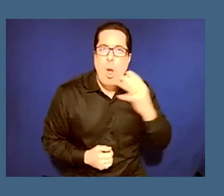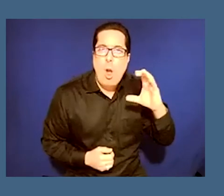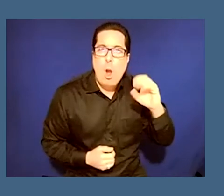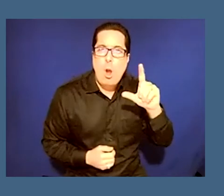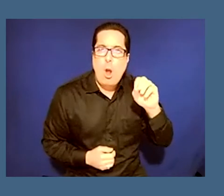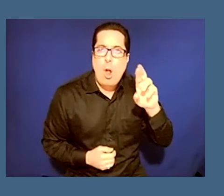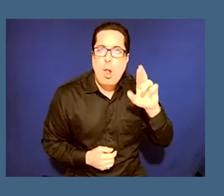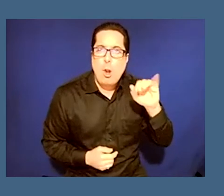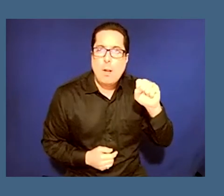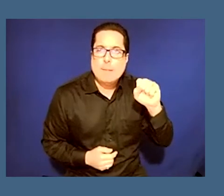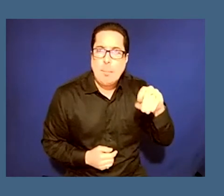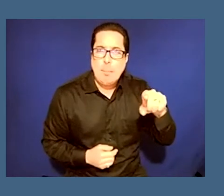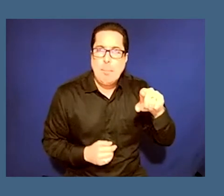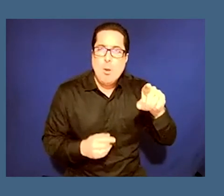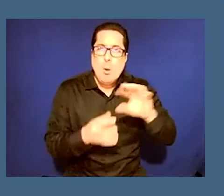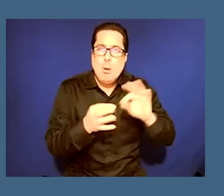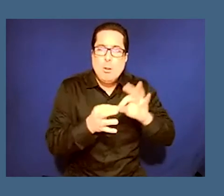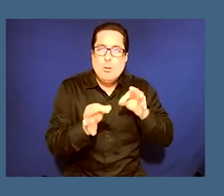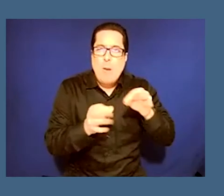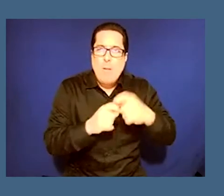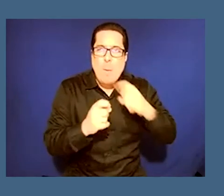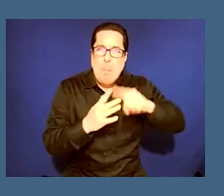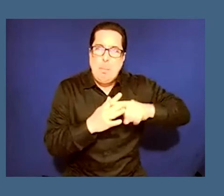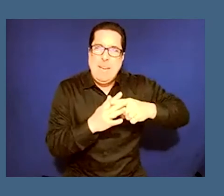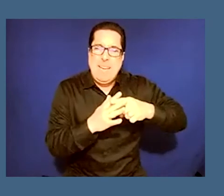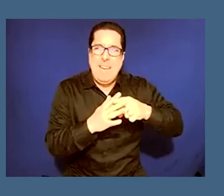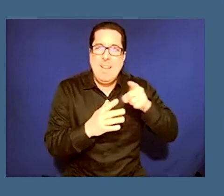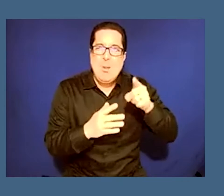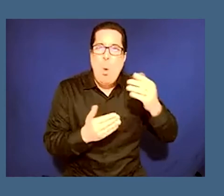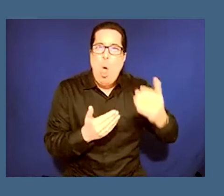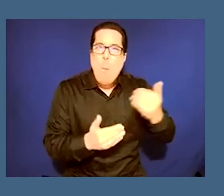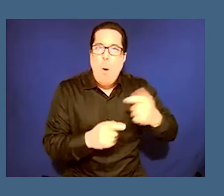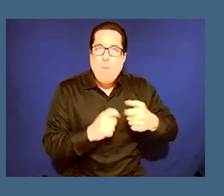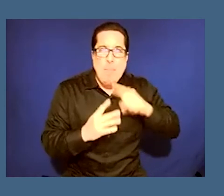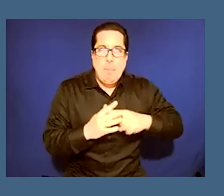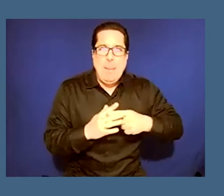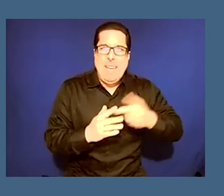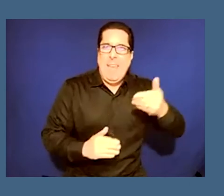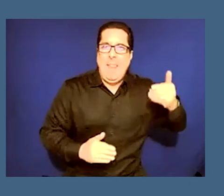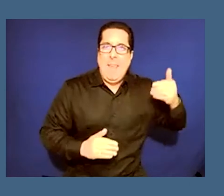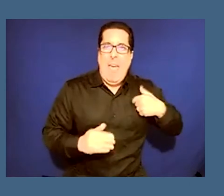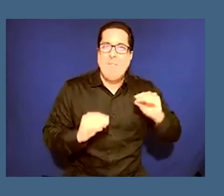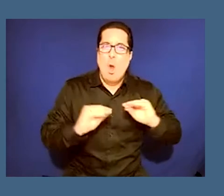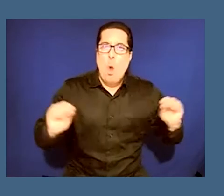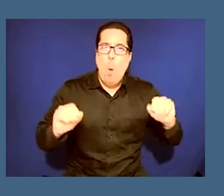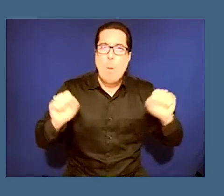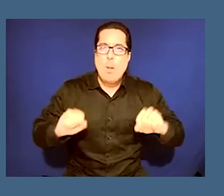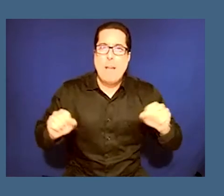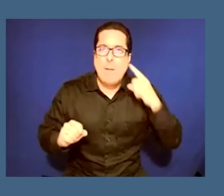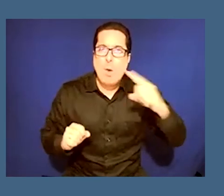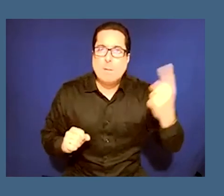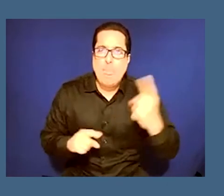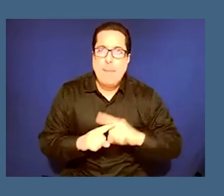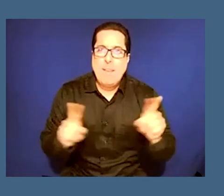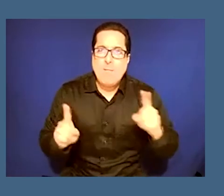from the very beginning you you almost from the very beginning have no potential for something different because the